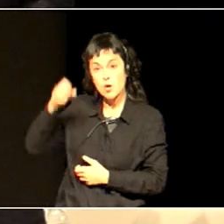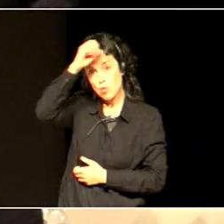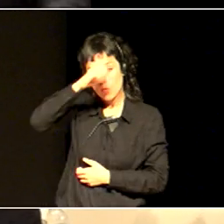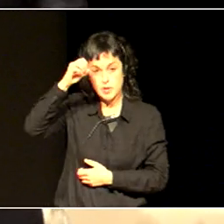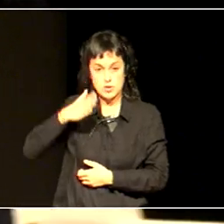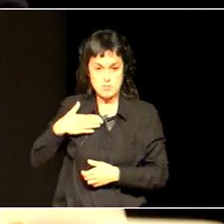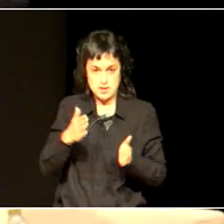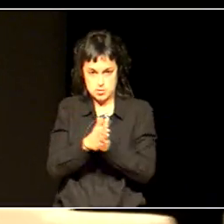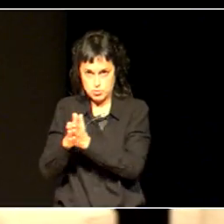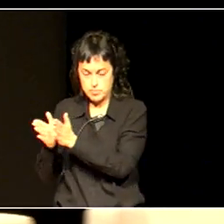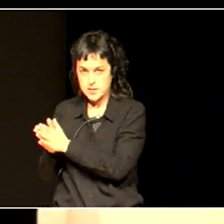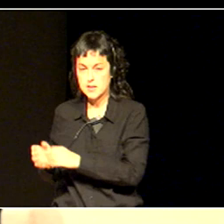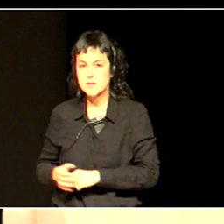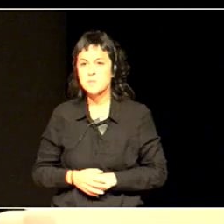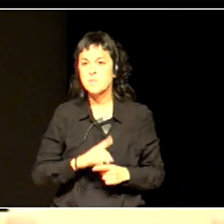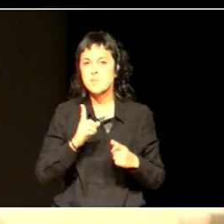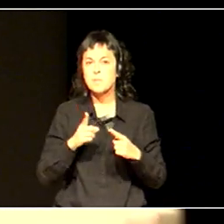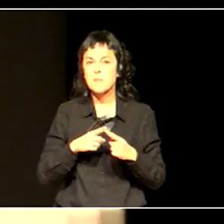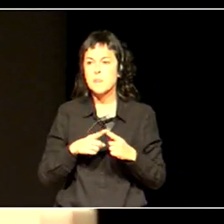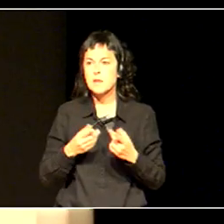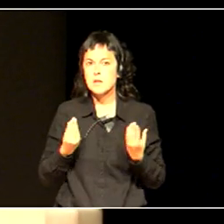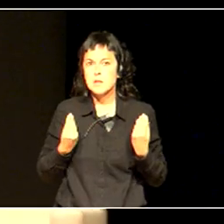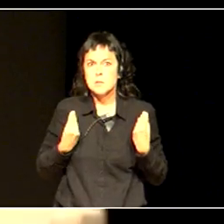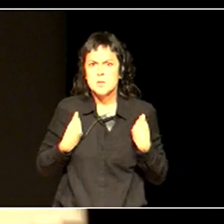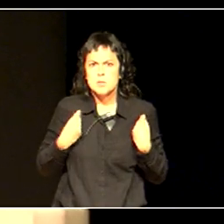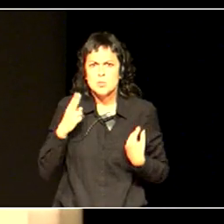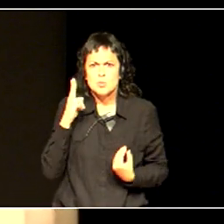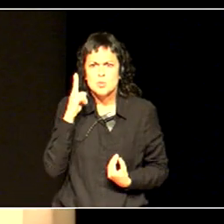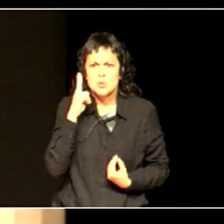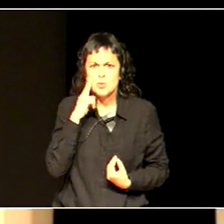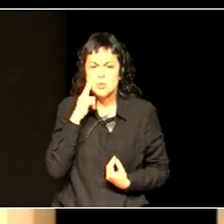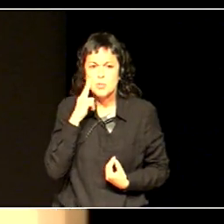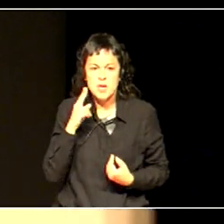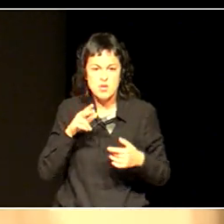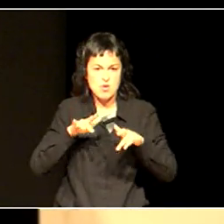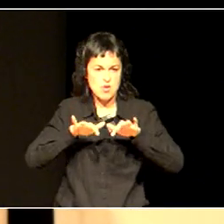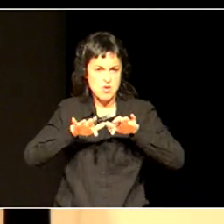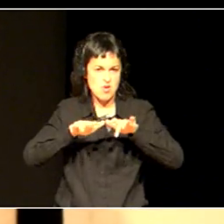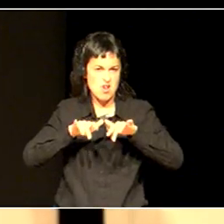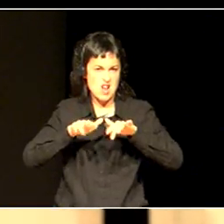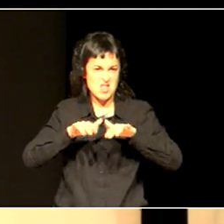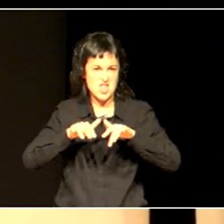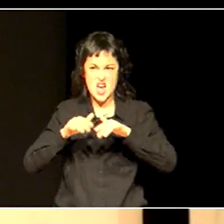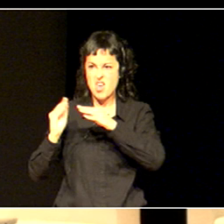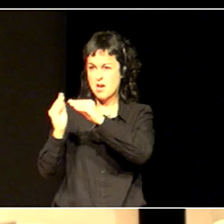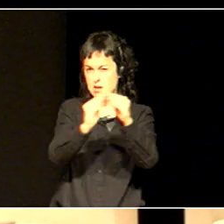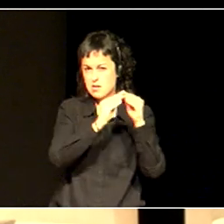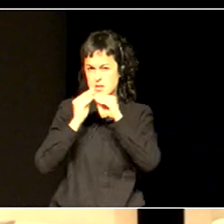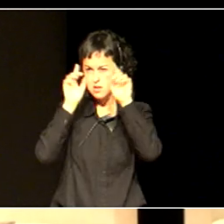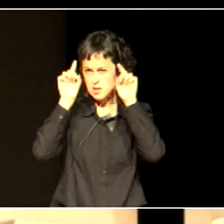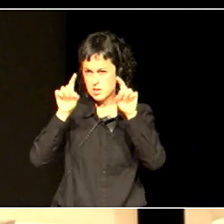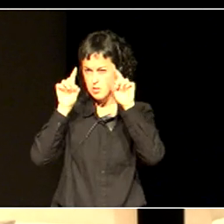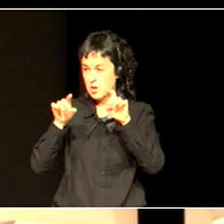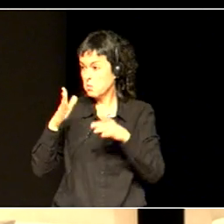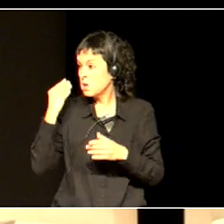of Ofsted, the office for standards in education. I know there, I think there are some inspectors here, but the inspectors